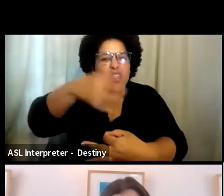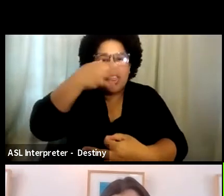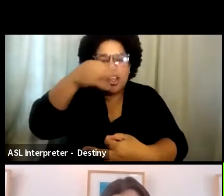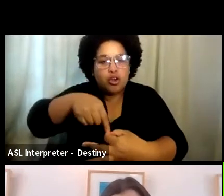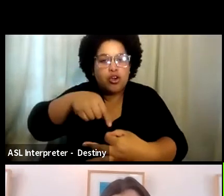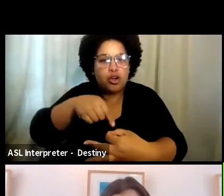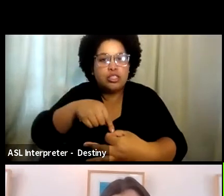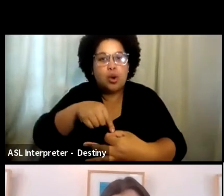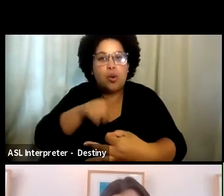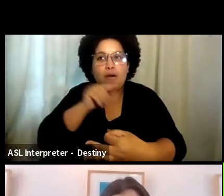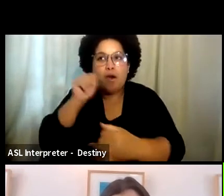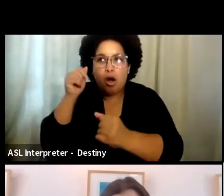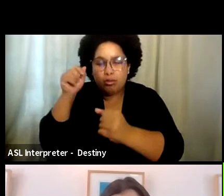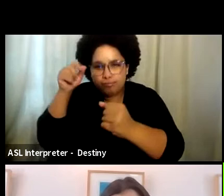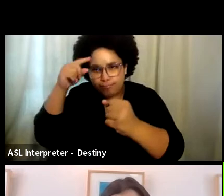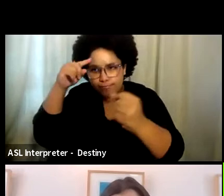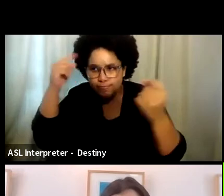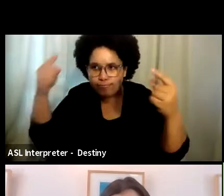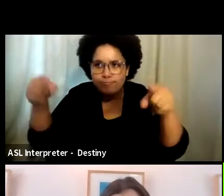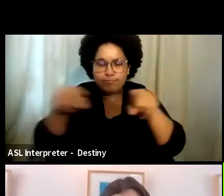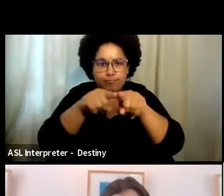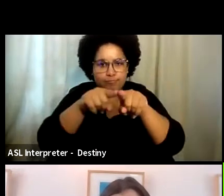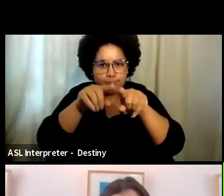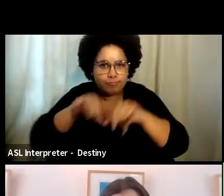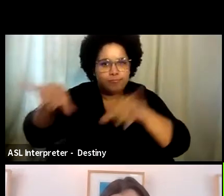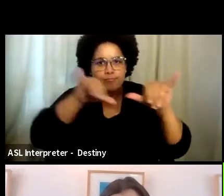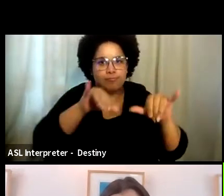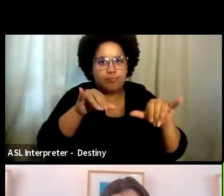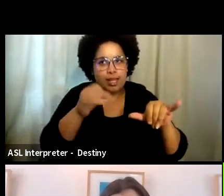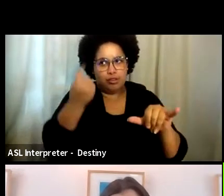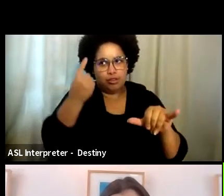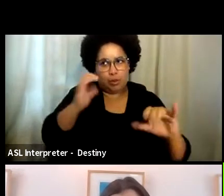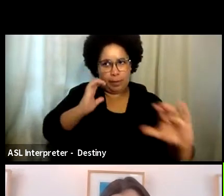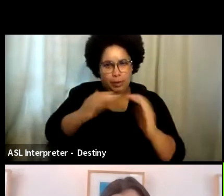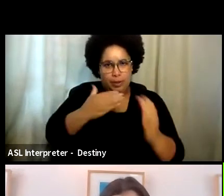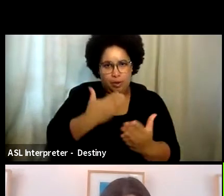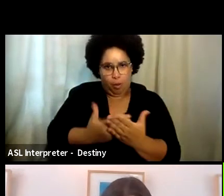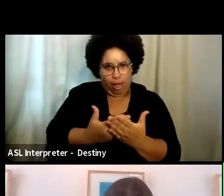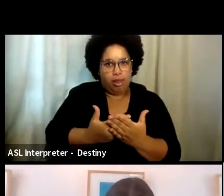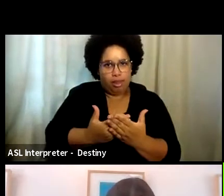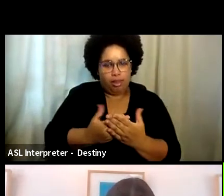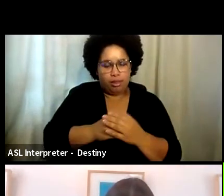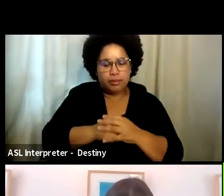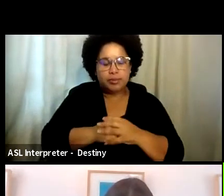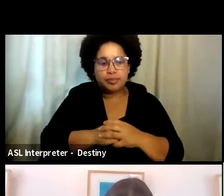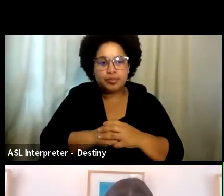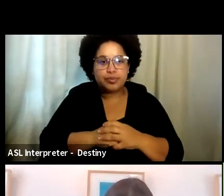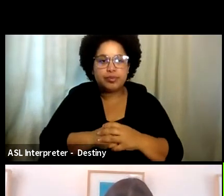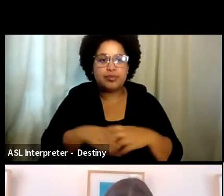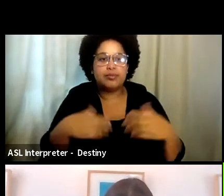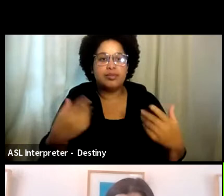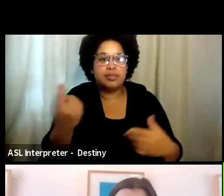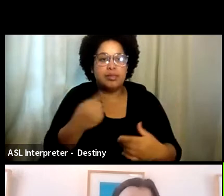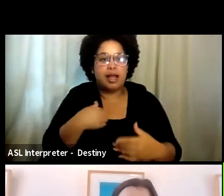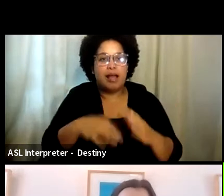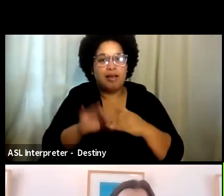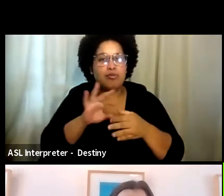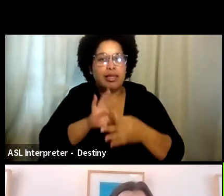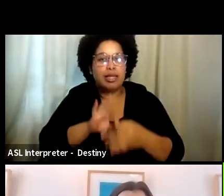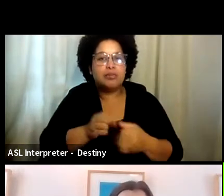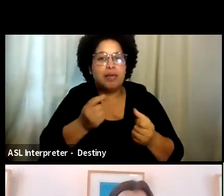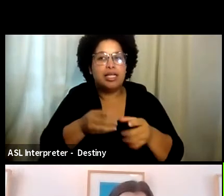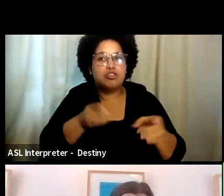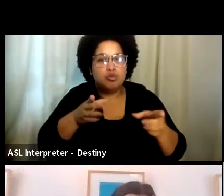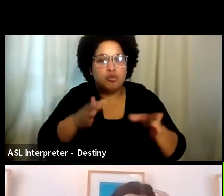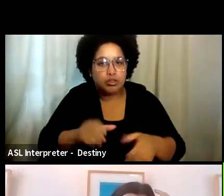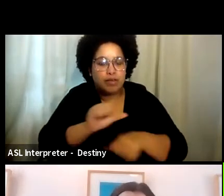well and make sure that we are all communicating well. And this is something that I have found with a lot of directors I